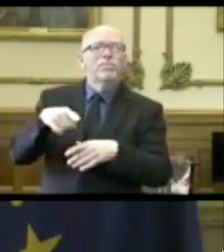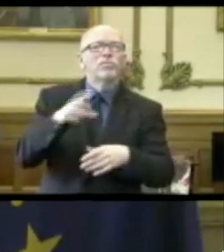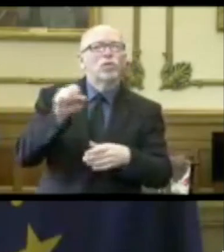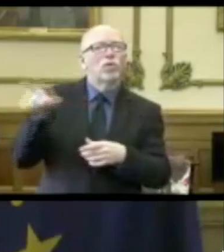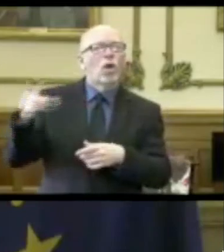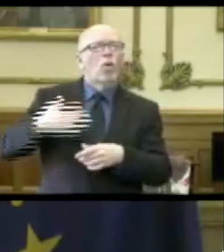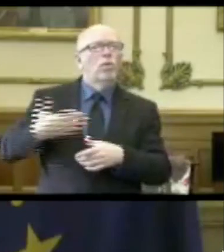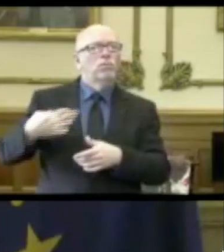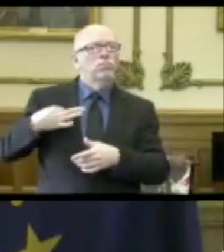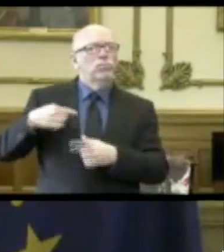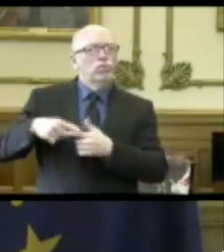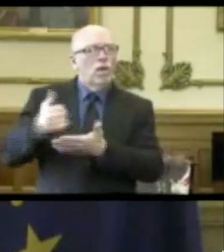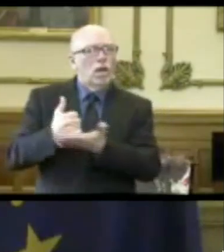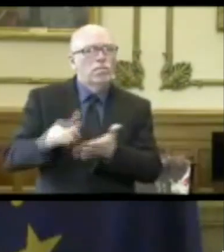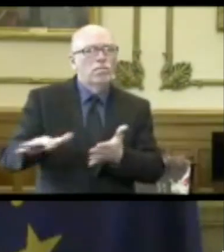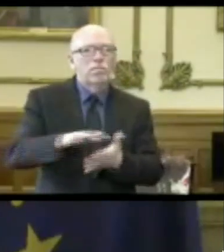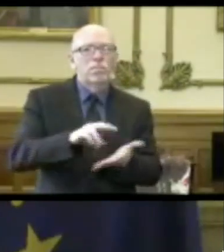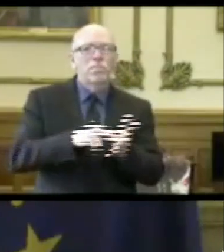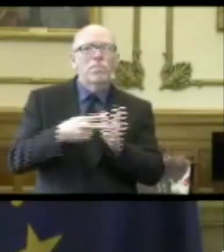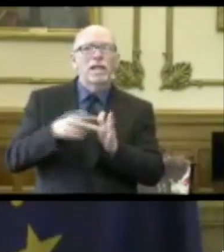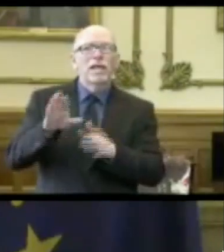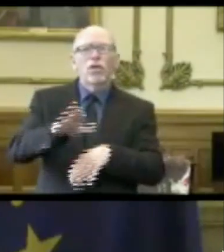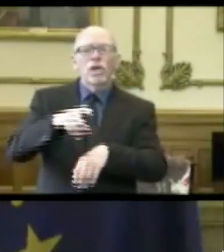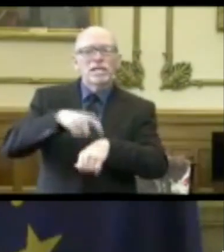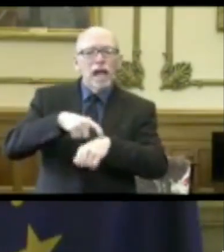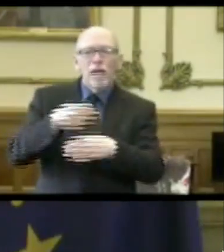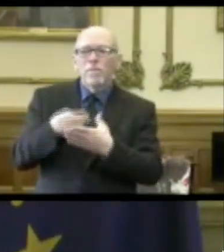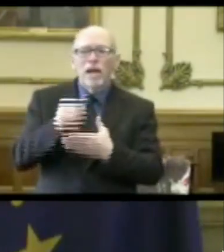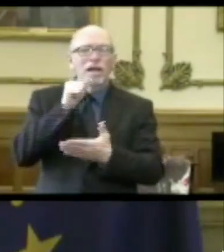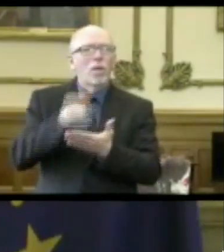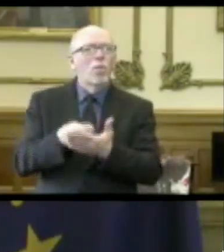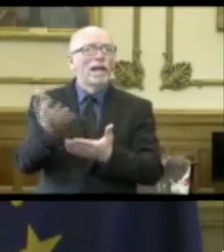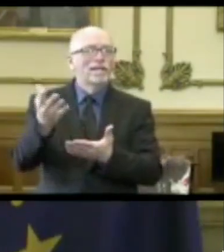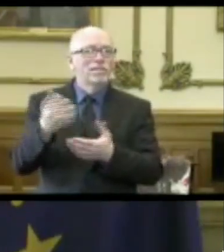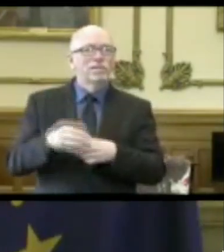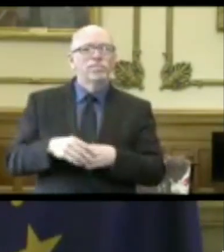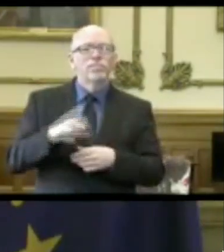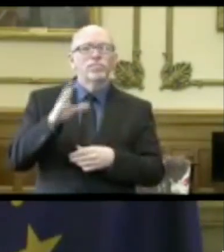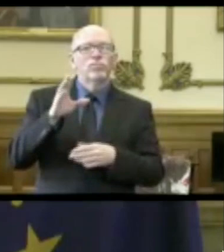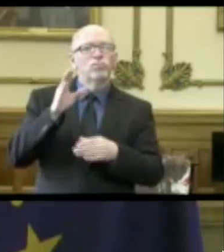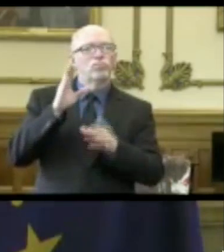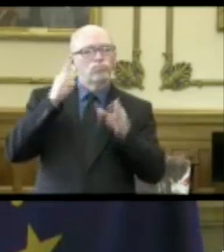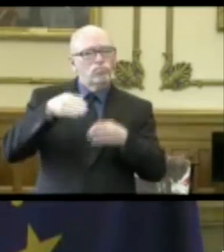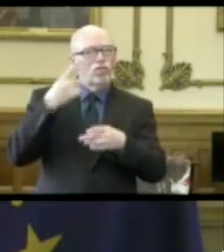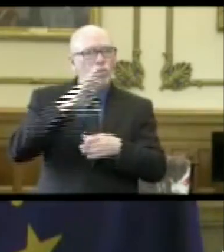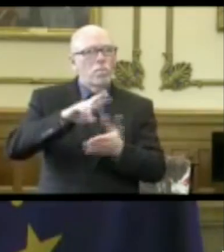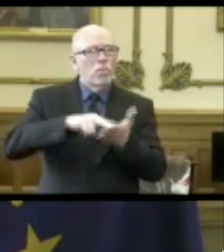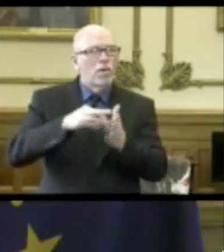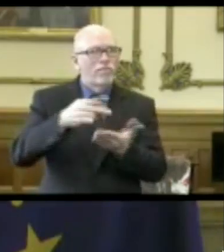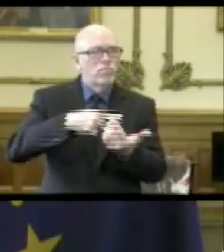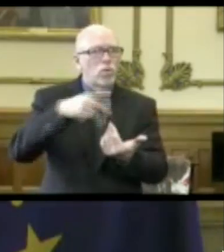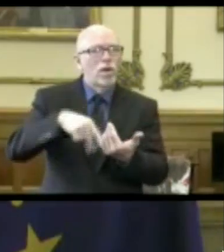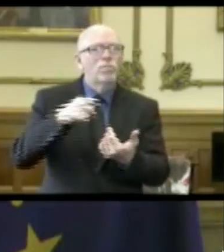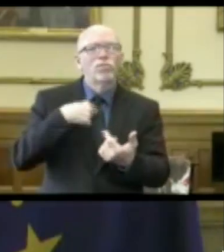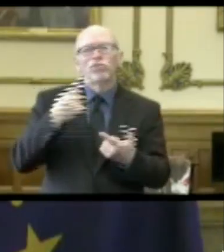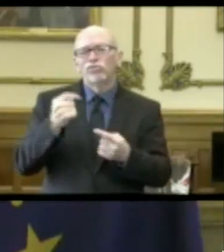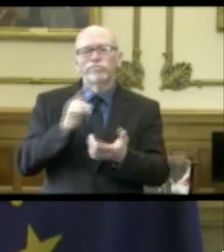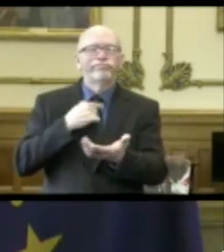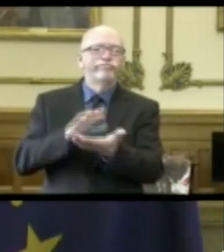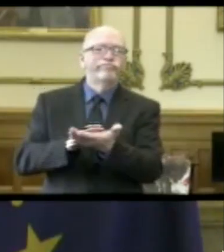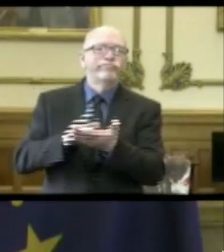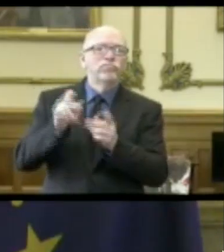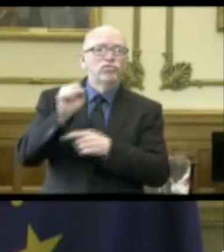just means time and money are not being wasted. And so just salute the folks in